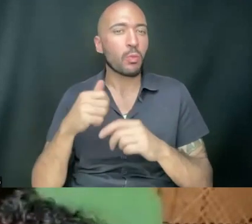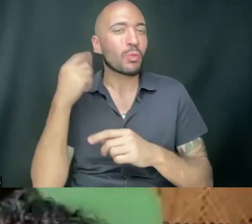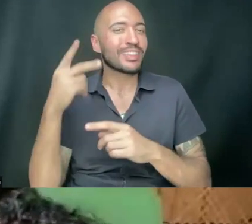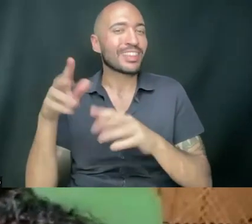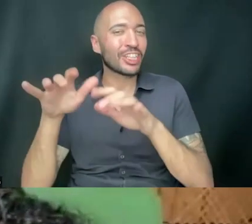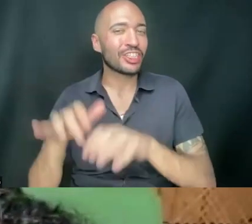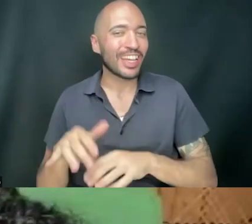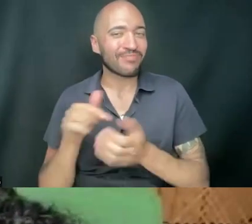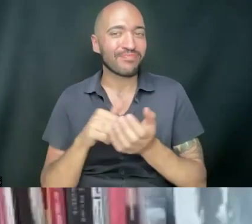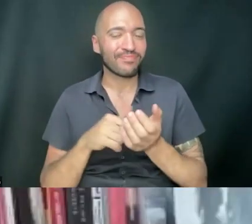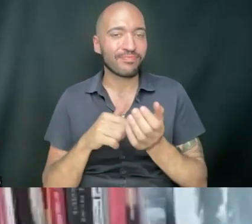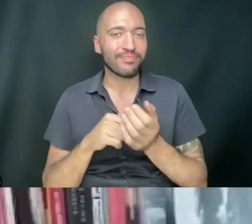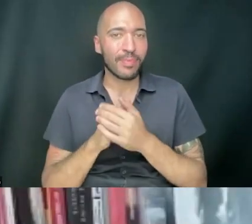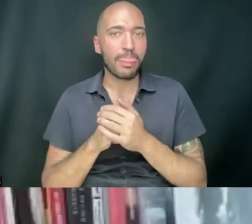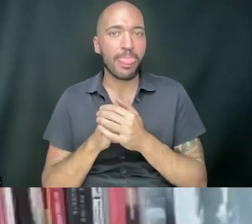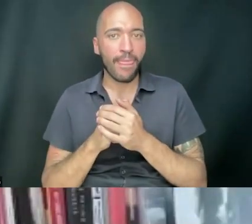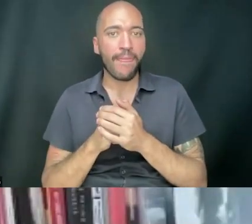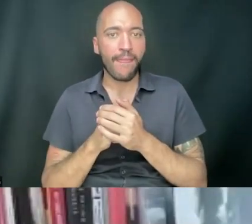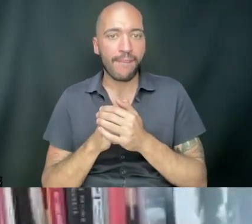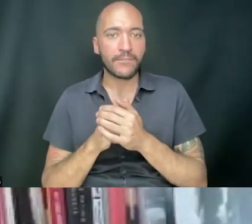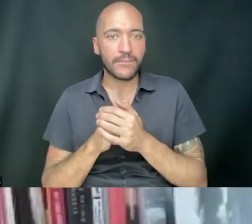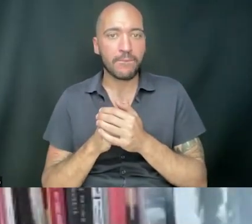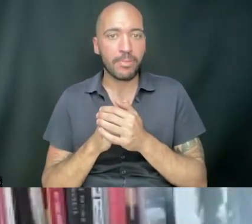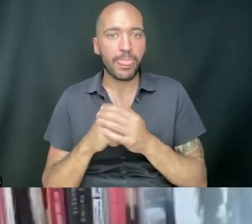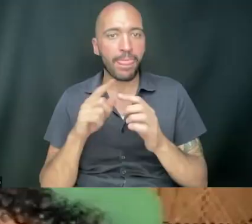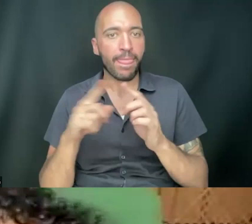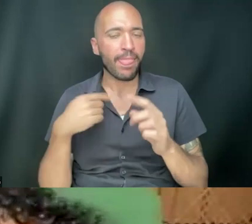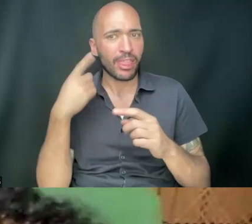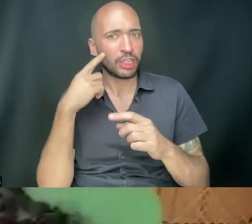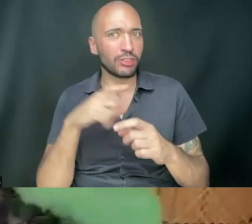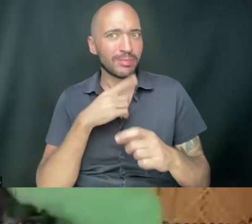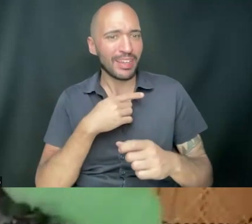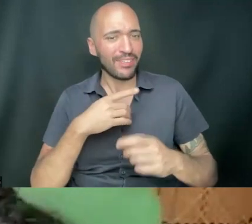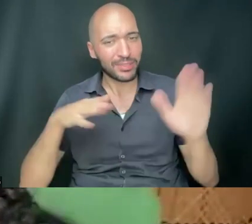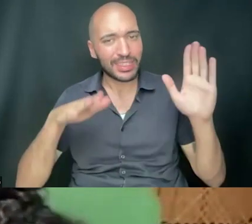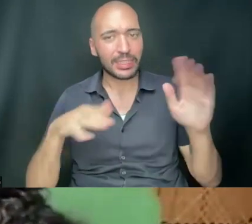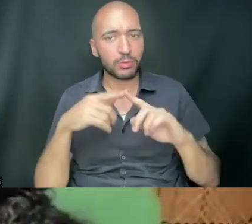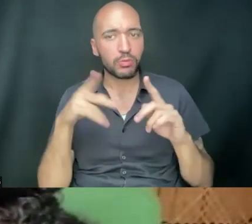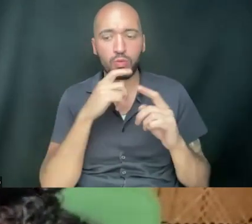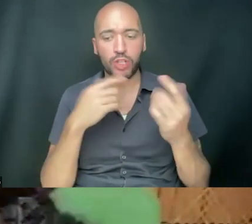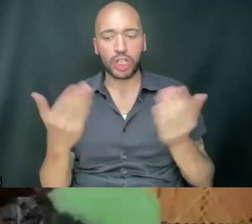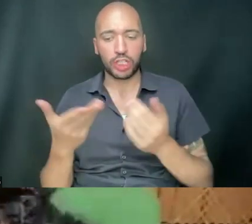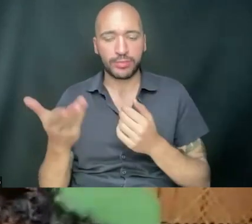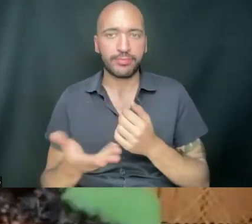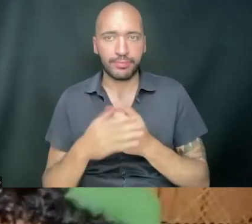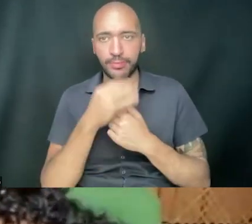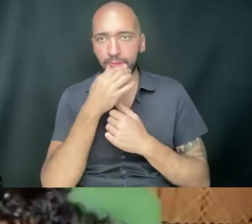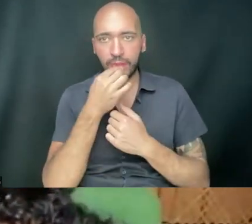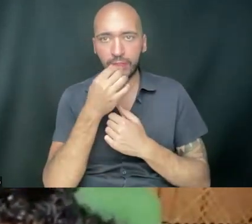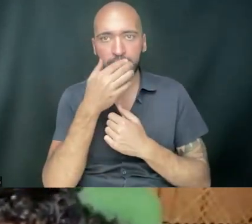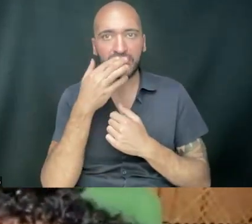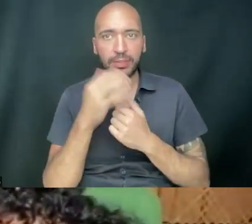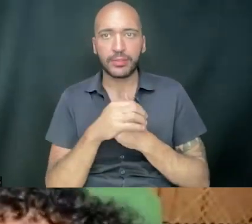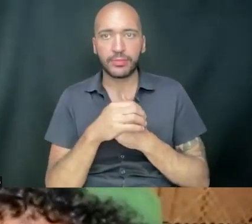see your comments. But I think that there should be a testament to the people who are here and to